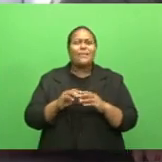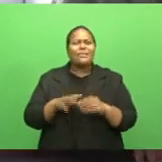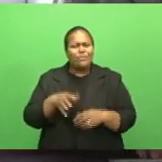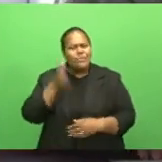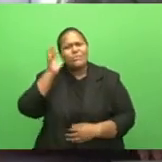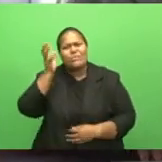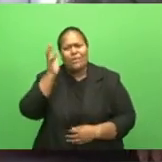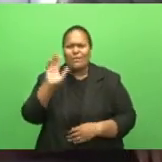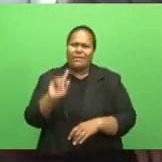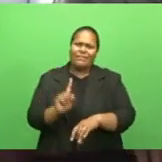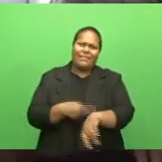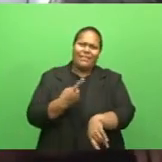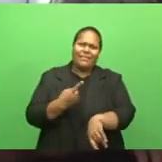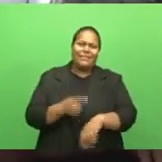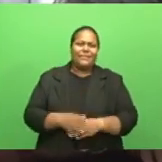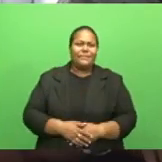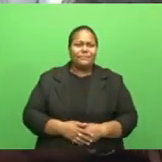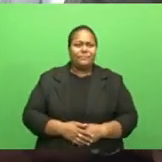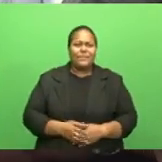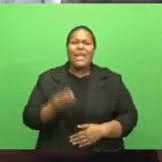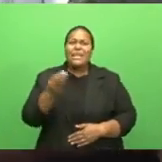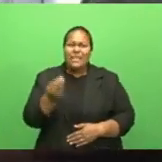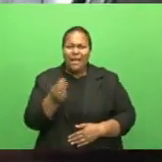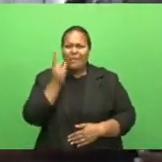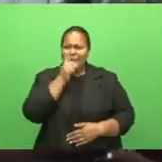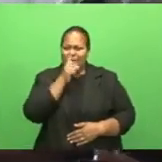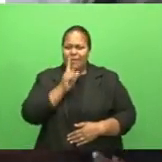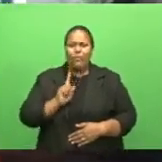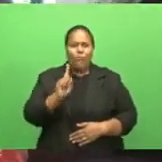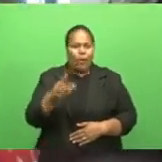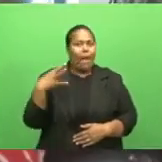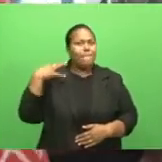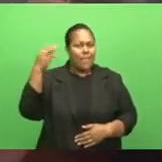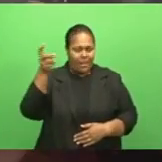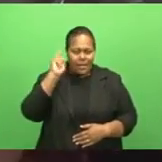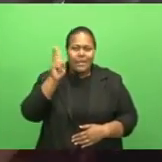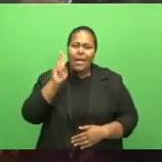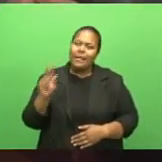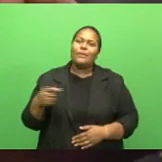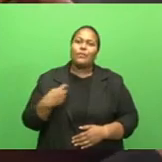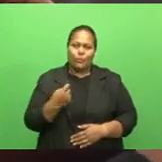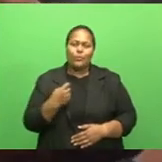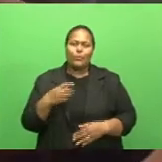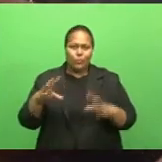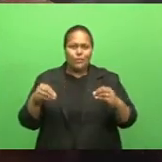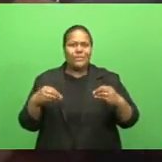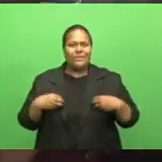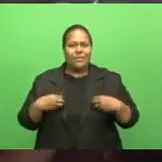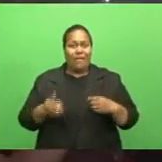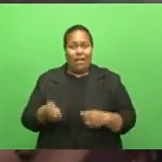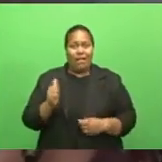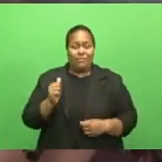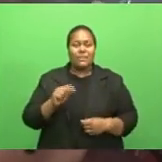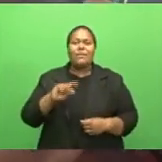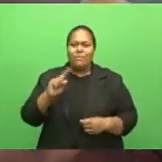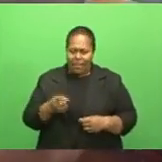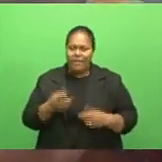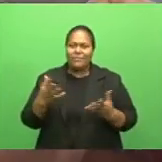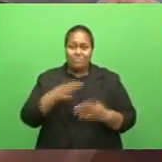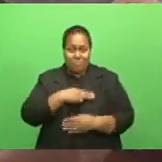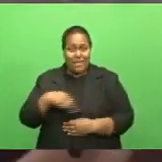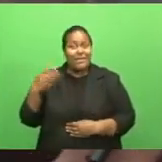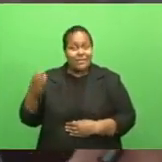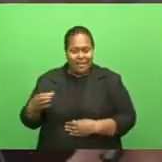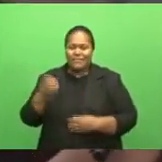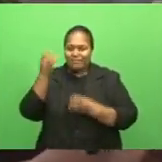for that. Some recipients have recertified and are yet to receive their allowances. Wuniwaga has assured these people they will